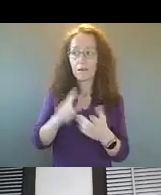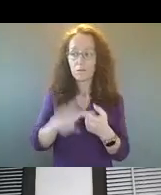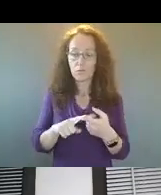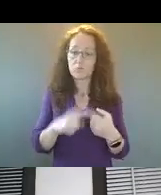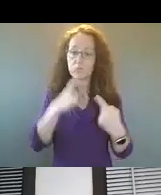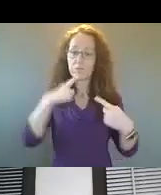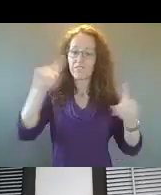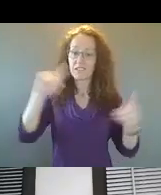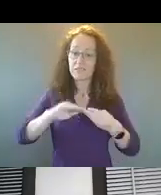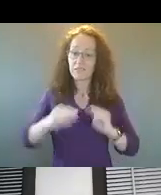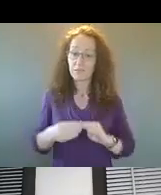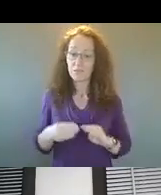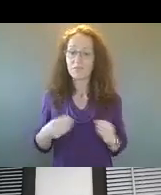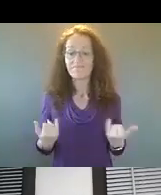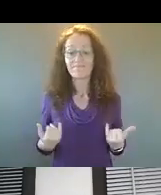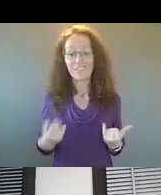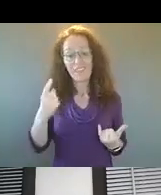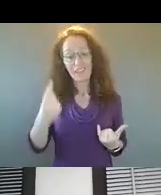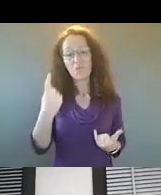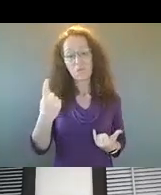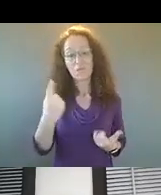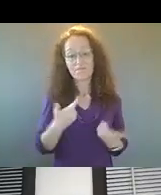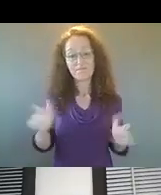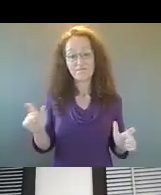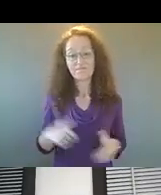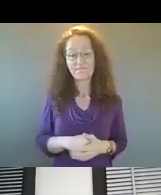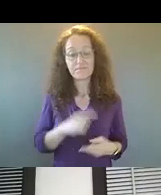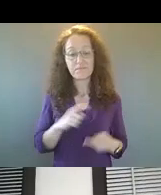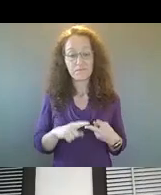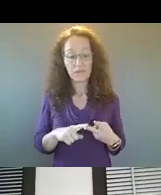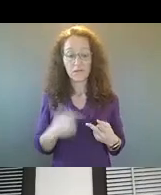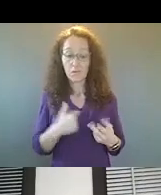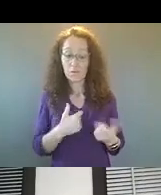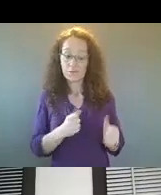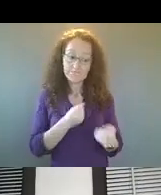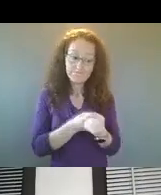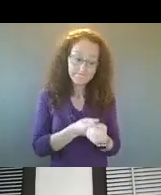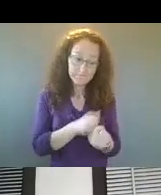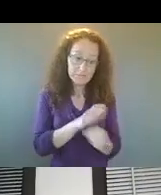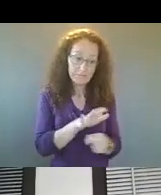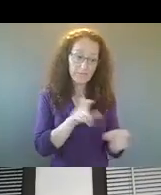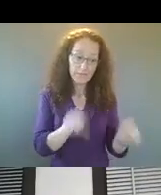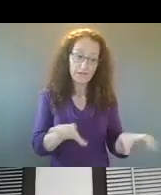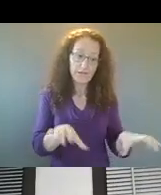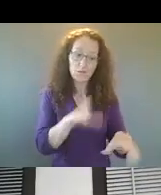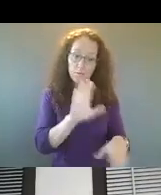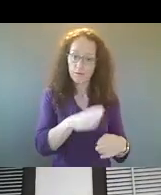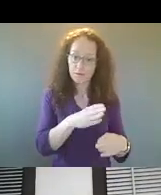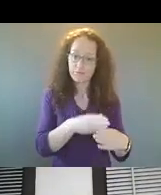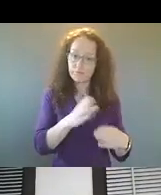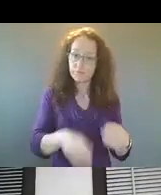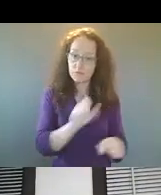uh, is one of the big things. Um, we give them the support they need to get that job done to, to, to do what we ask them to do.